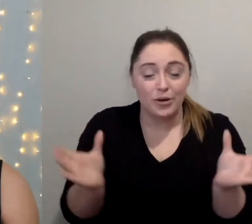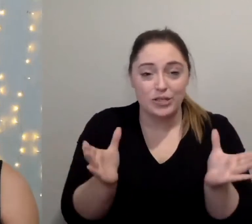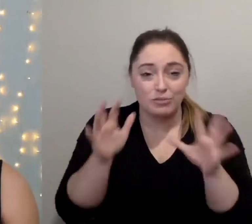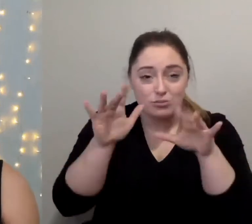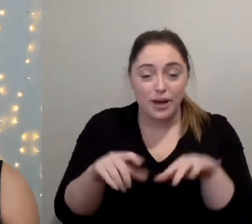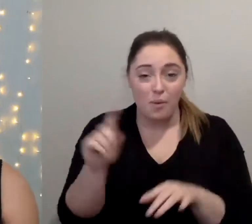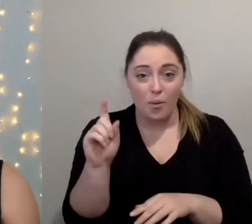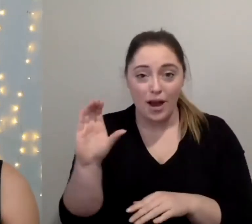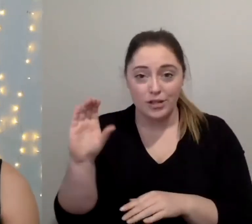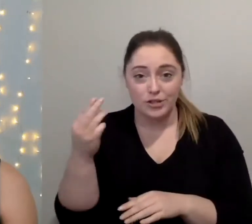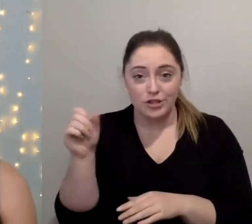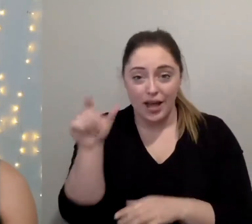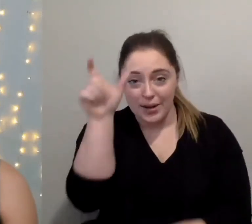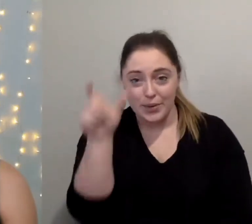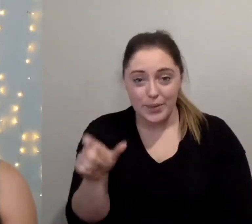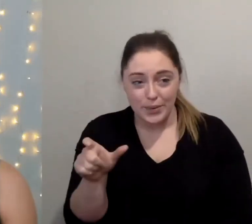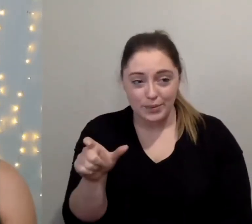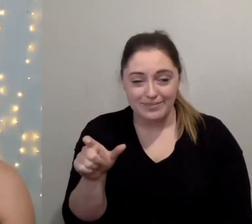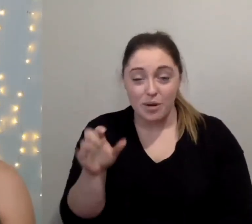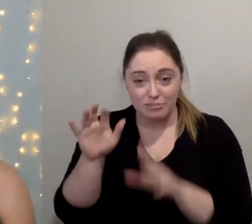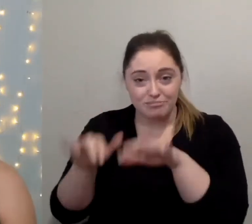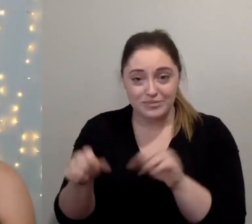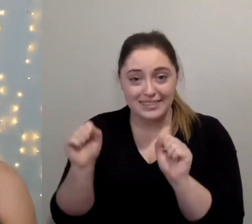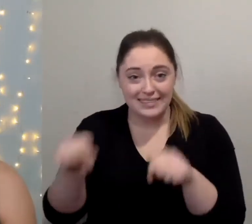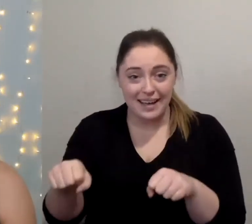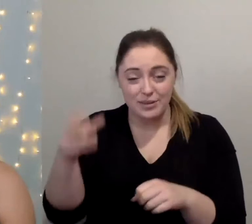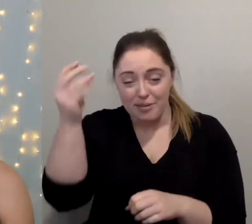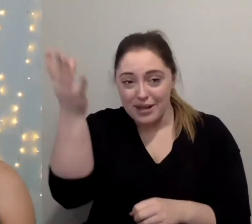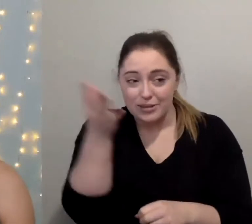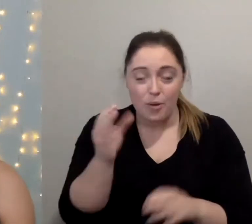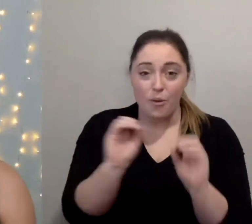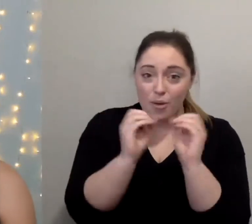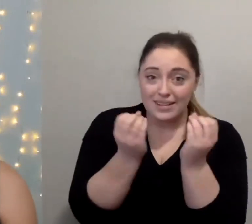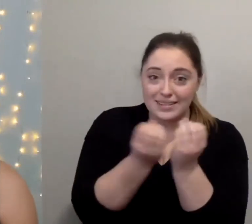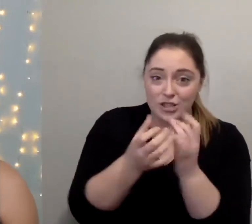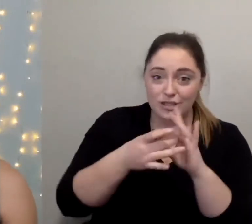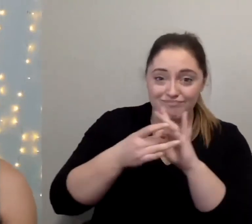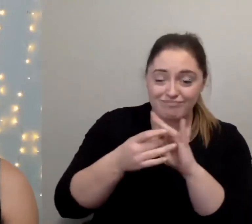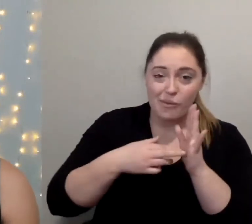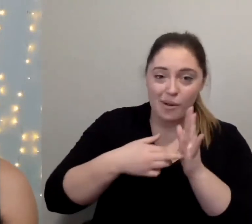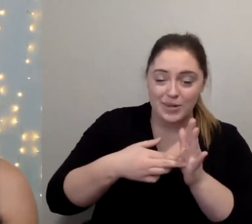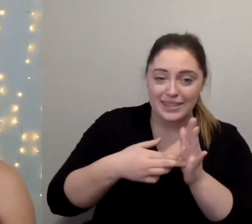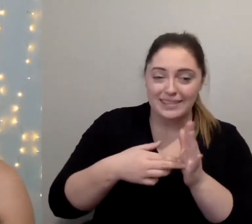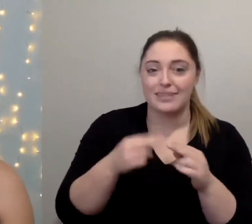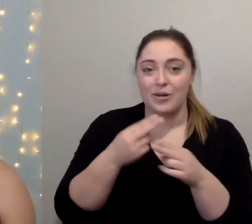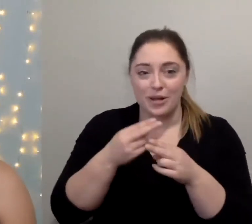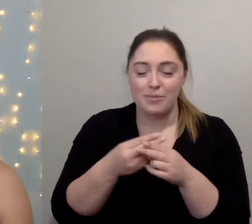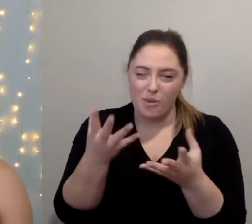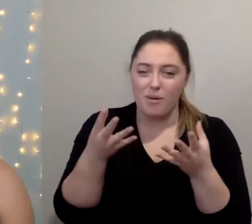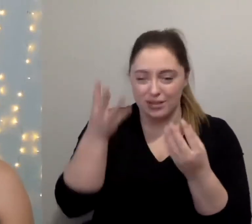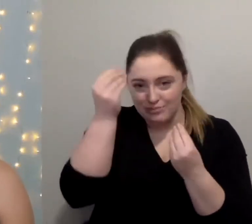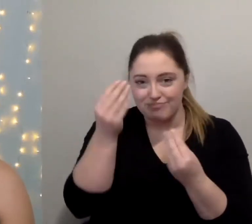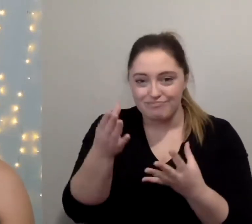want to engage with you in there so let's know that you're here let us know what organization that you represent because we want to say hello back to you